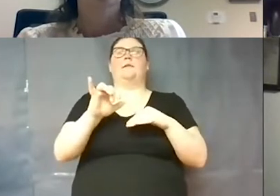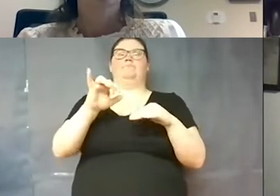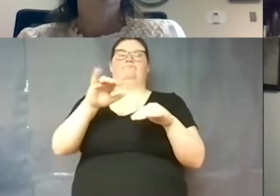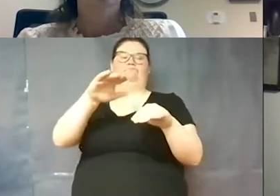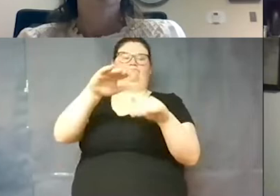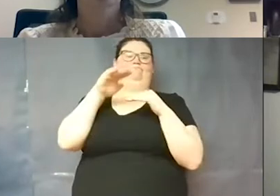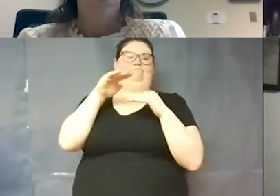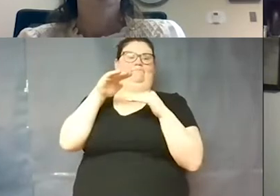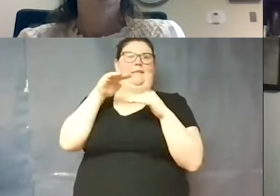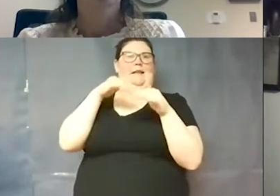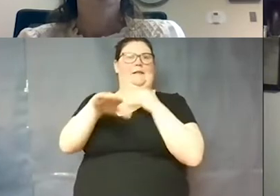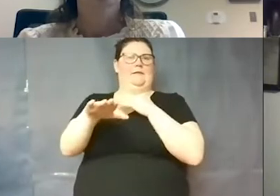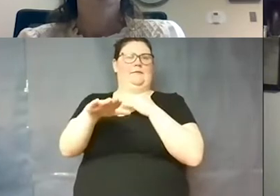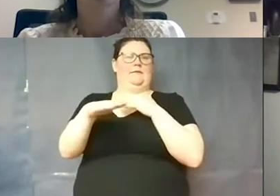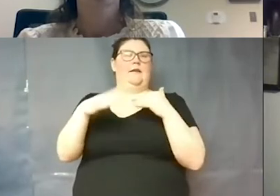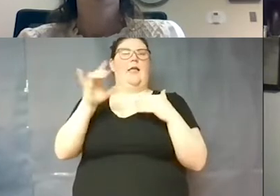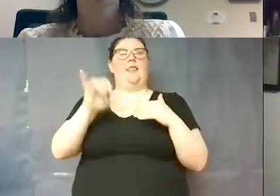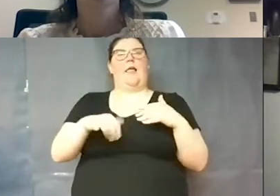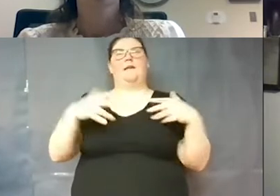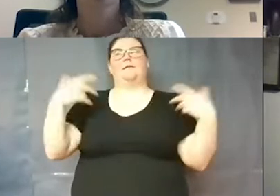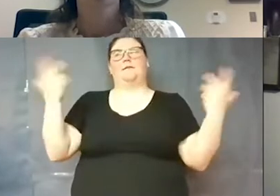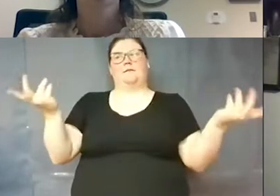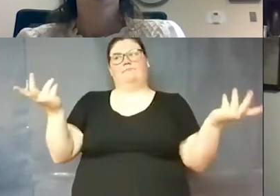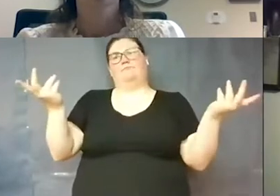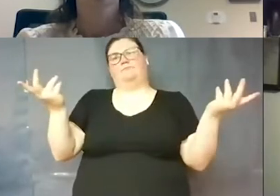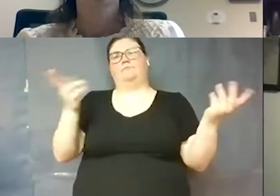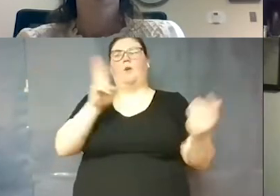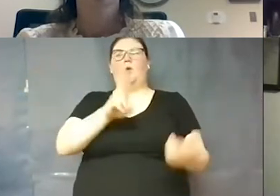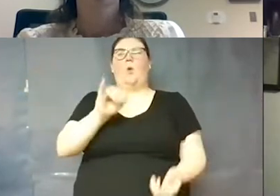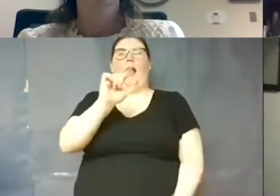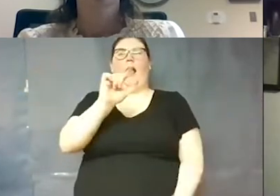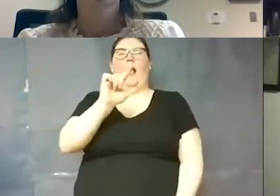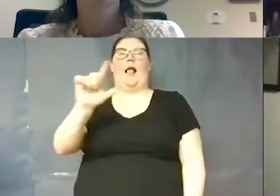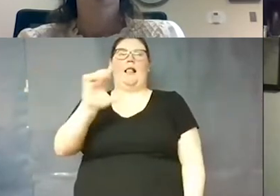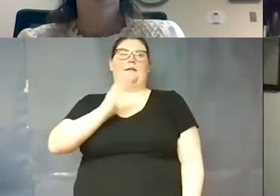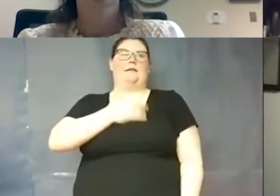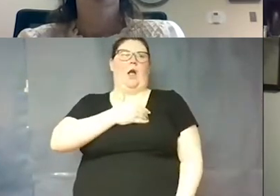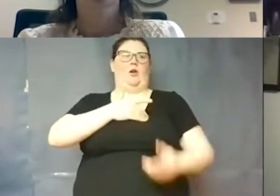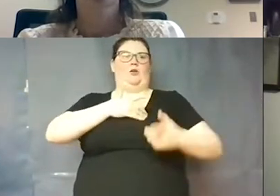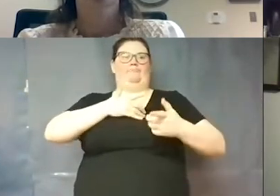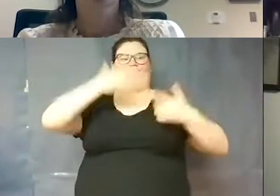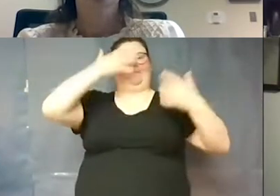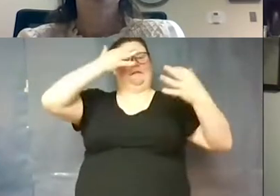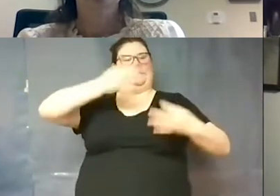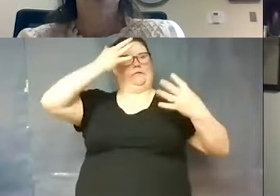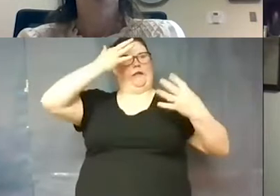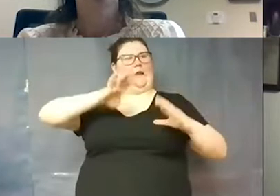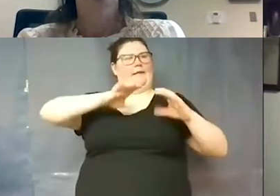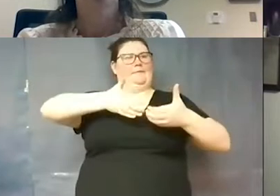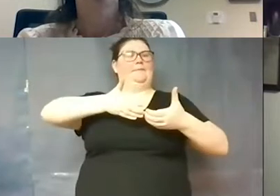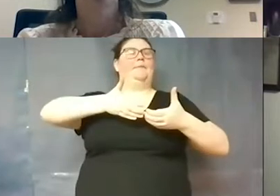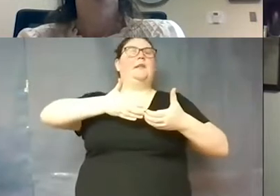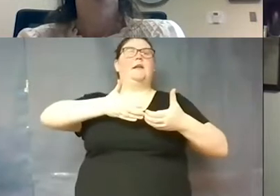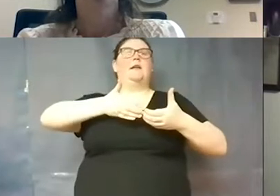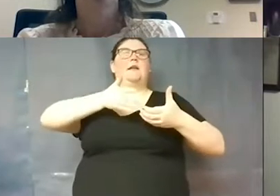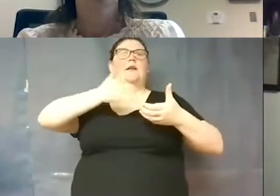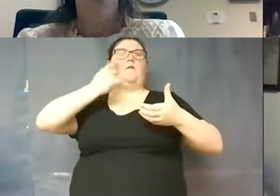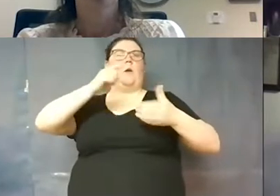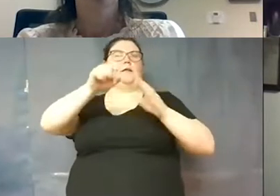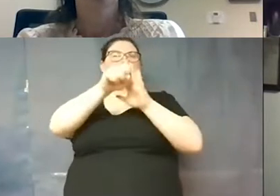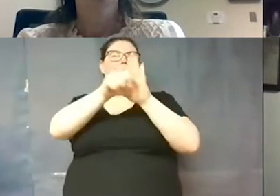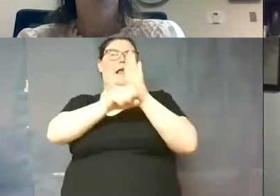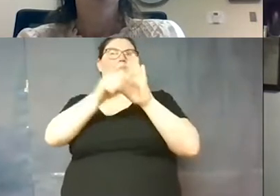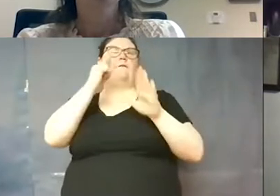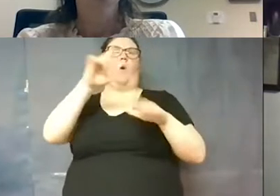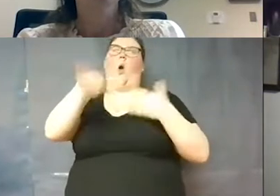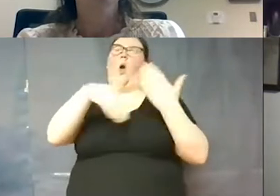venue so that's kind of what it is but uil is our governing body um from the state as far as uh extra all